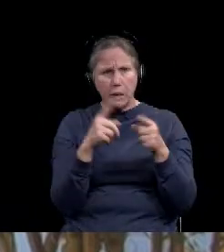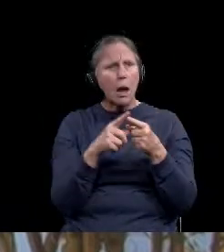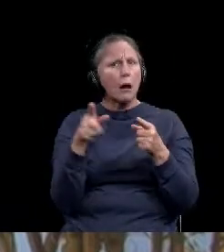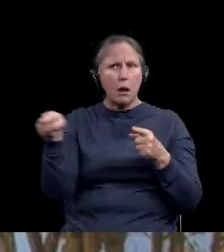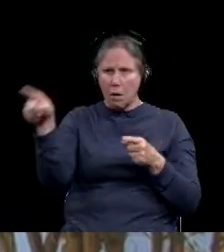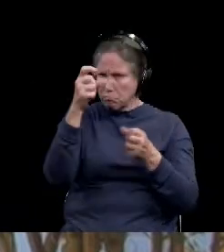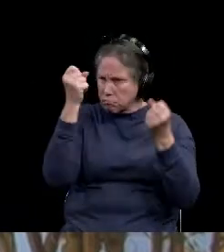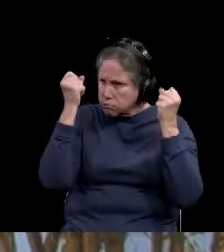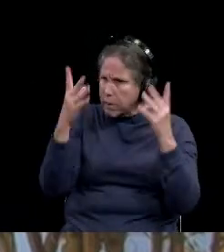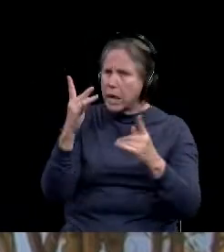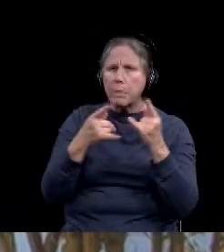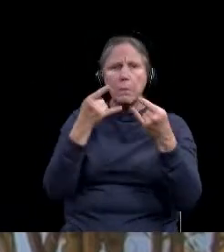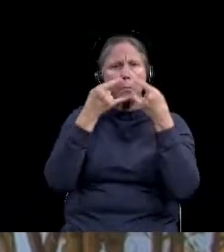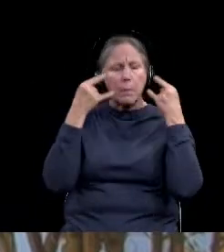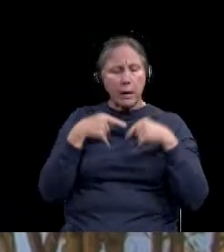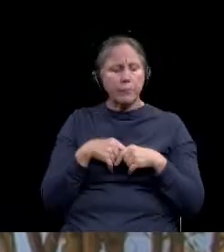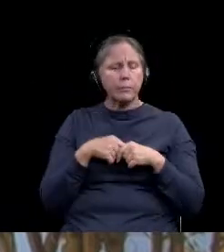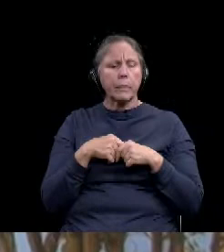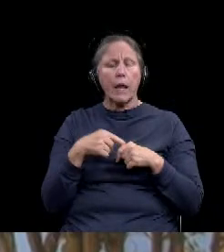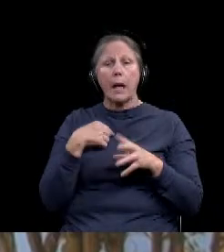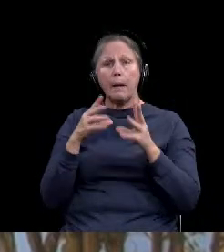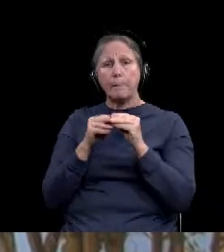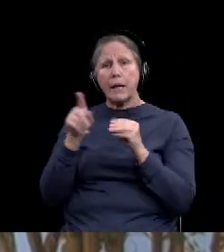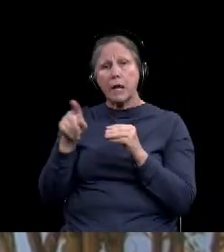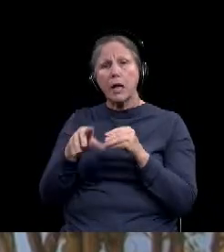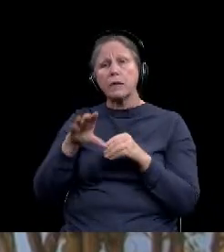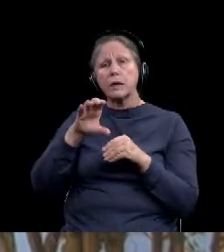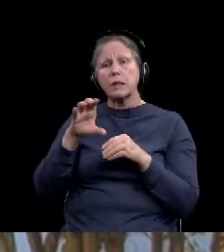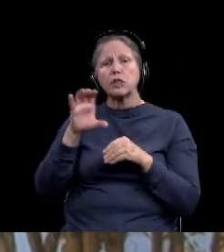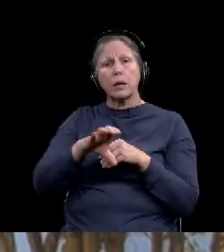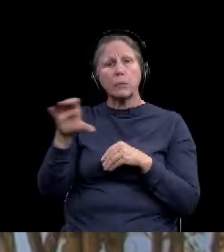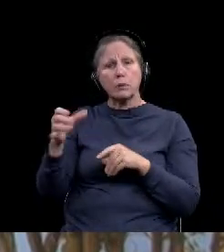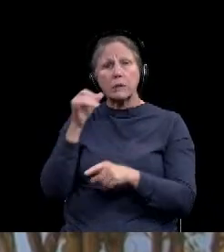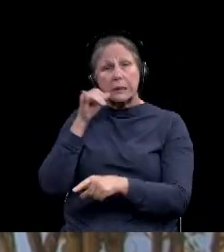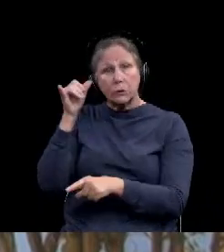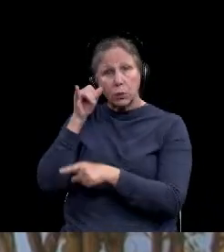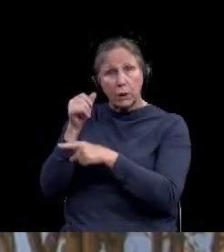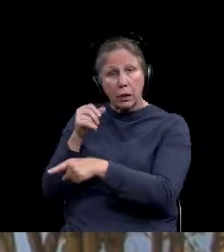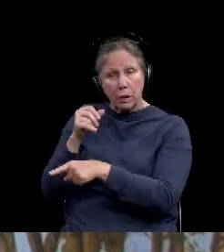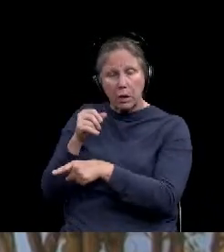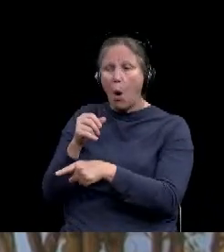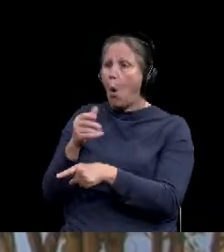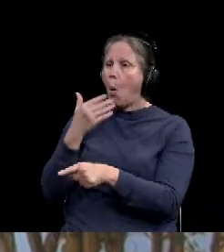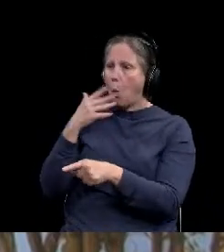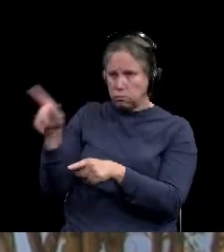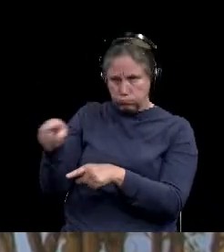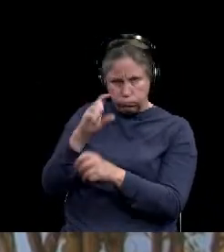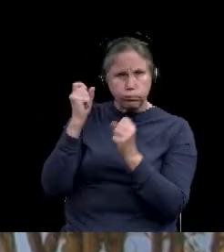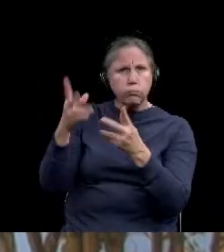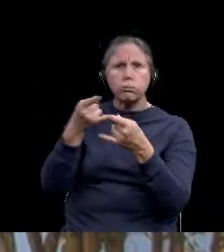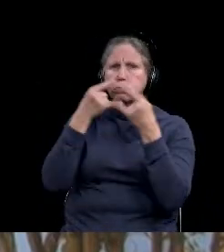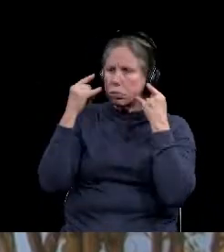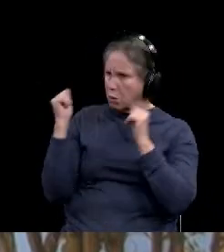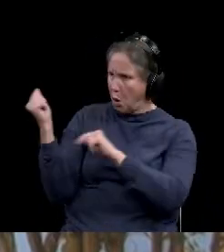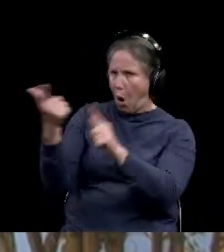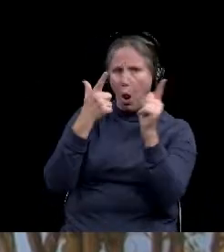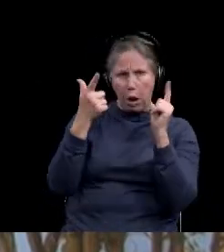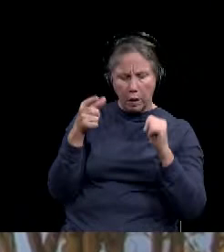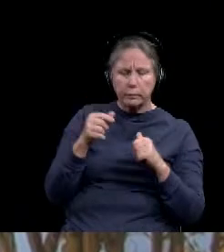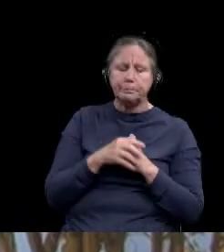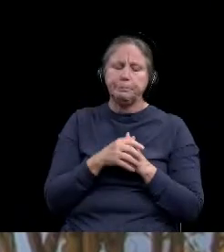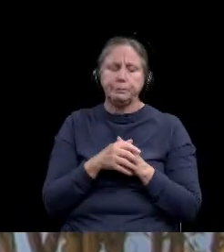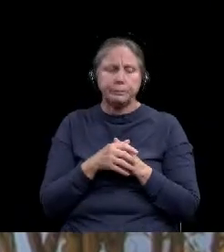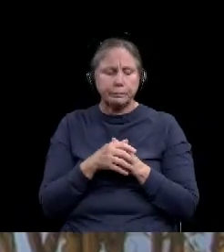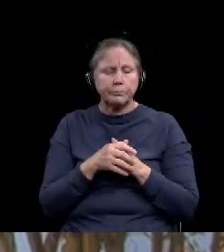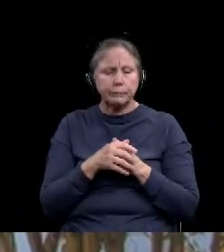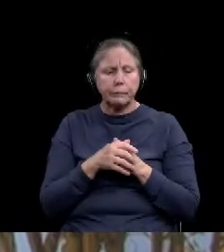compliance there. We had a meeting at the greater Waco chamber of commerce yesterday, very good compliance, complete compliance there. Um,